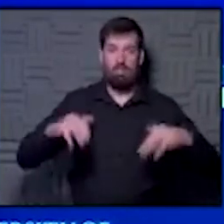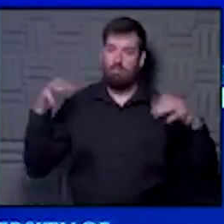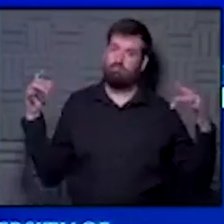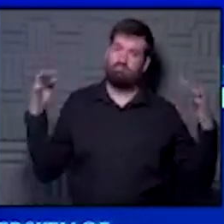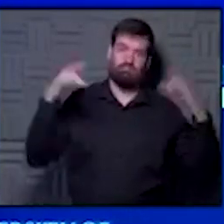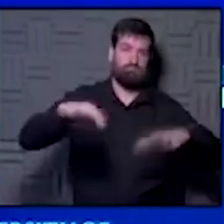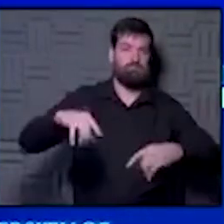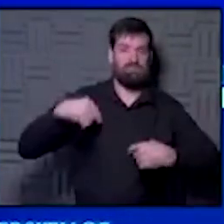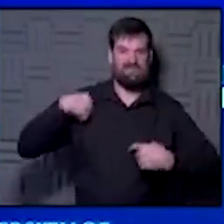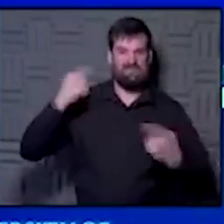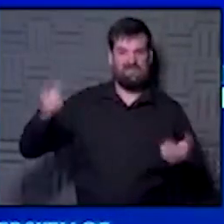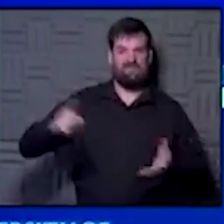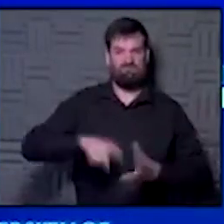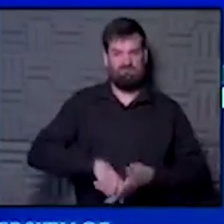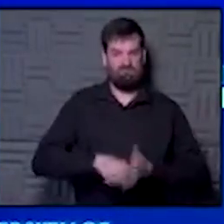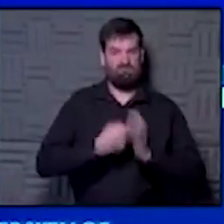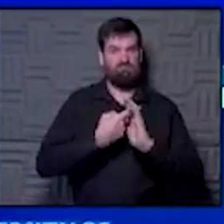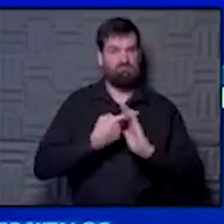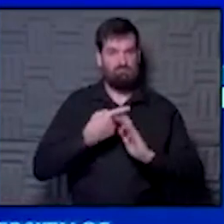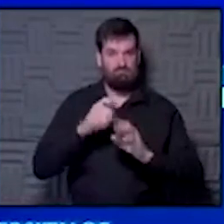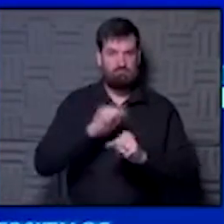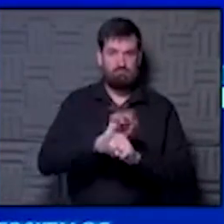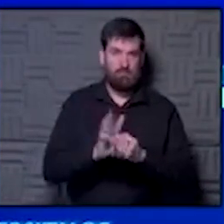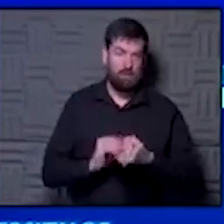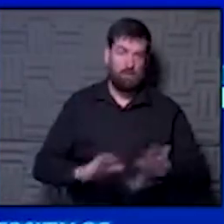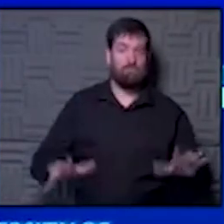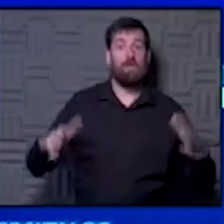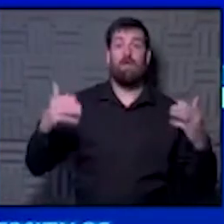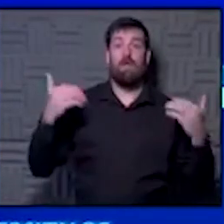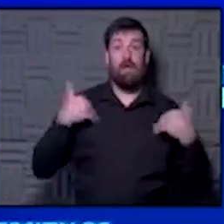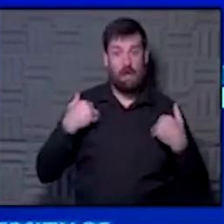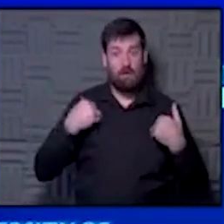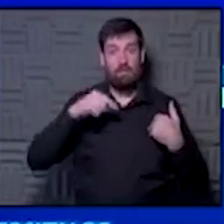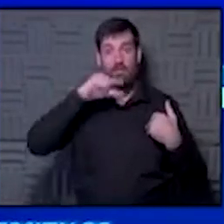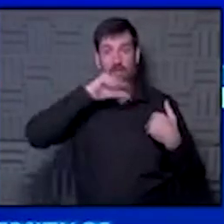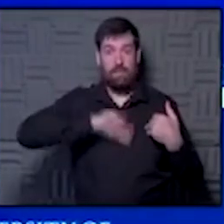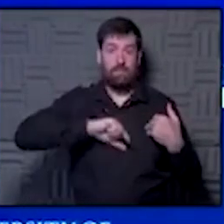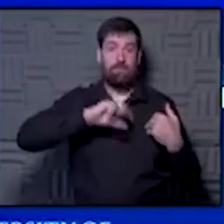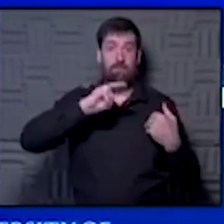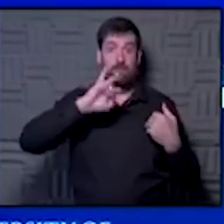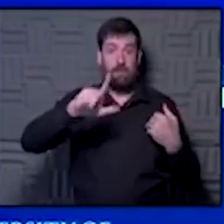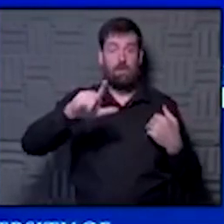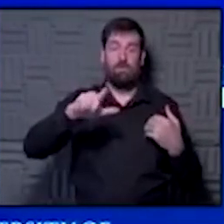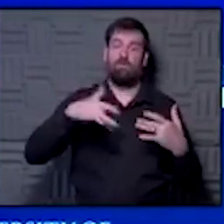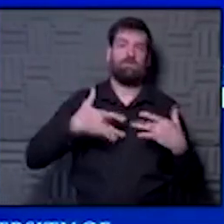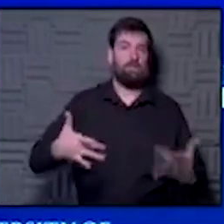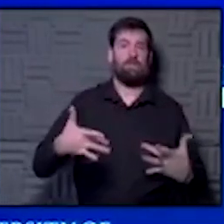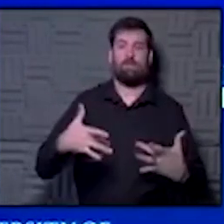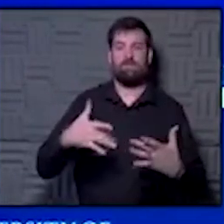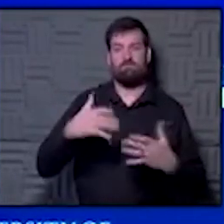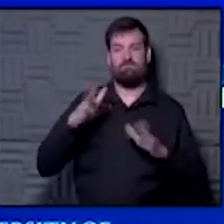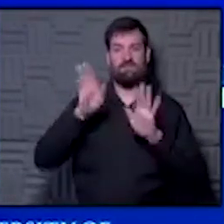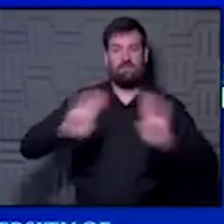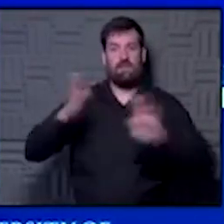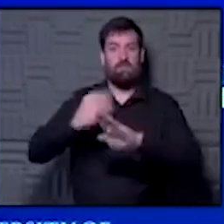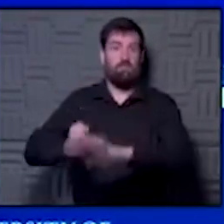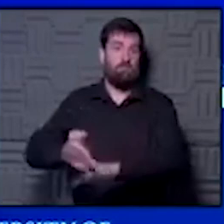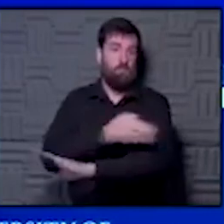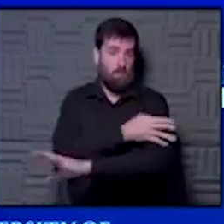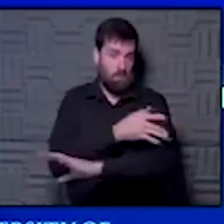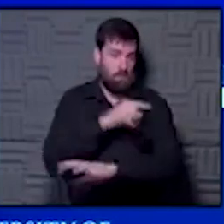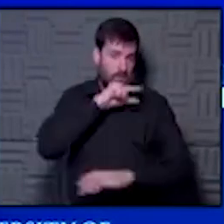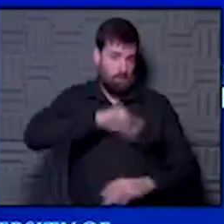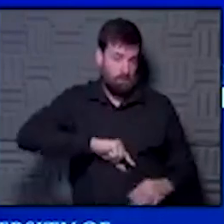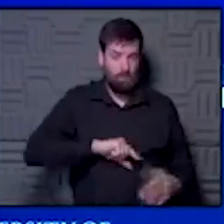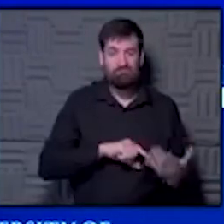since the beginning of the pandemic. And we had this really big Thanksgiving meal. And it was awesome. And it was done usually the Sunday before Thanksgiving. And